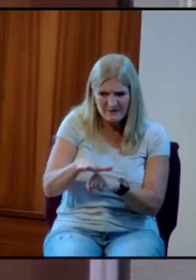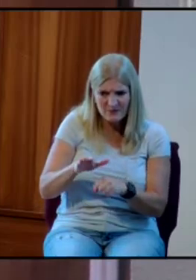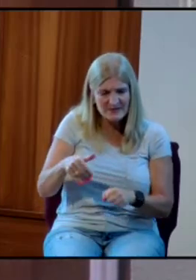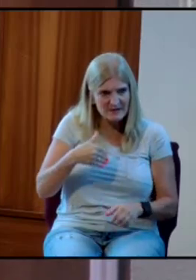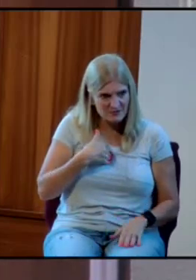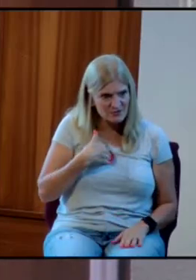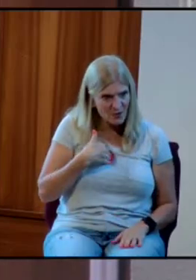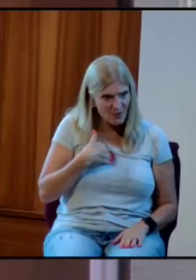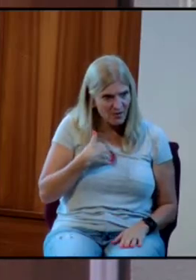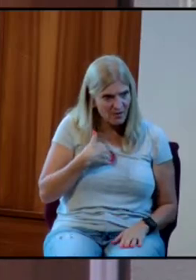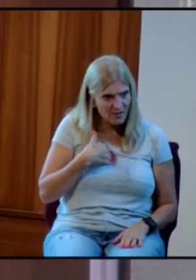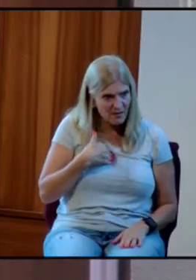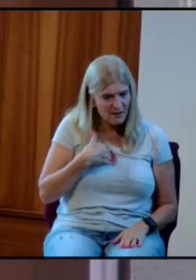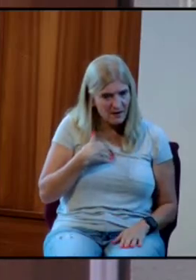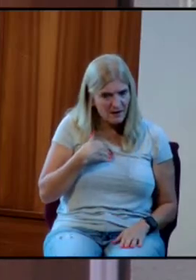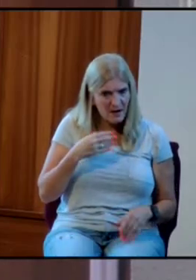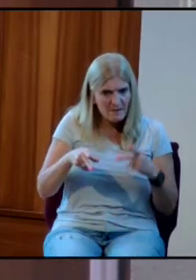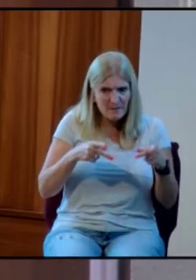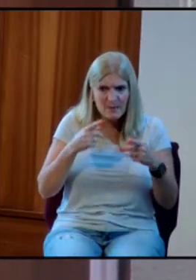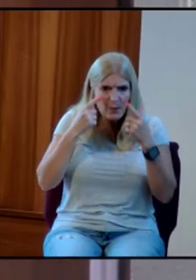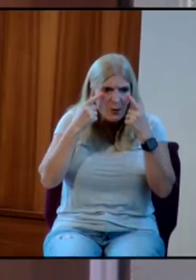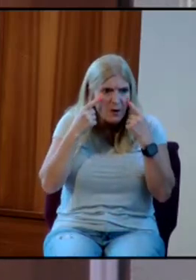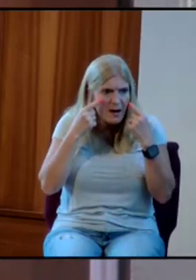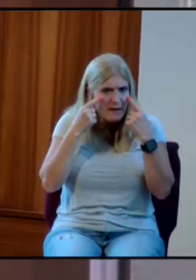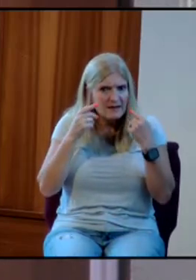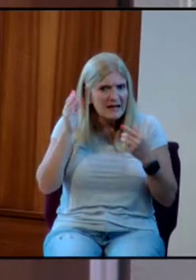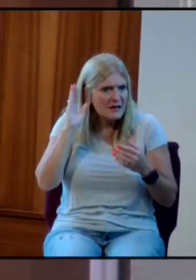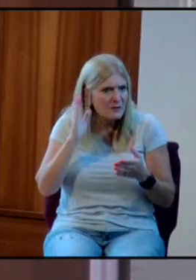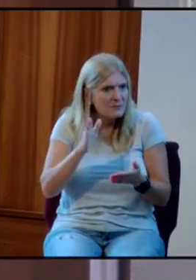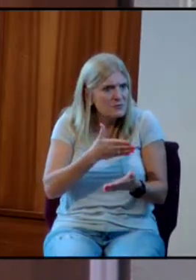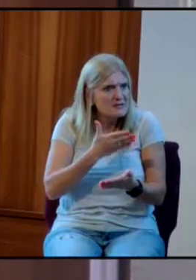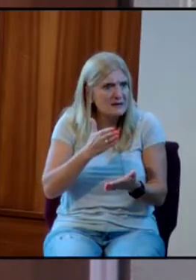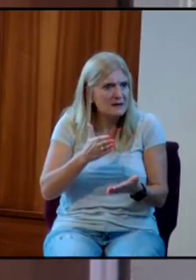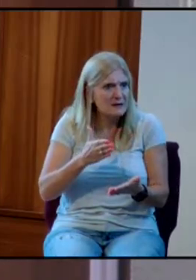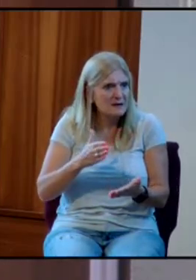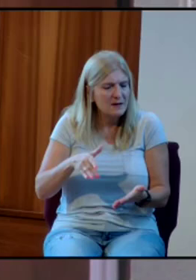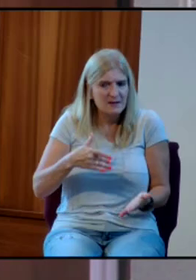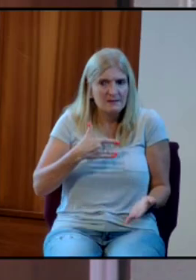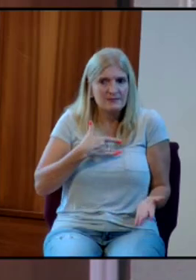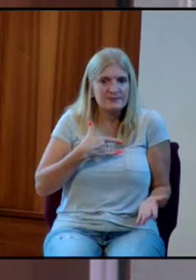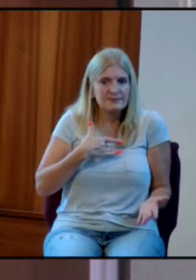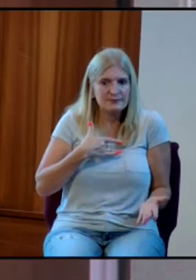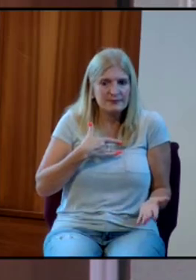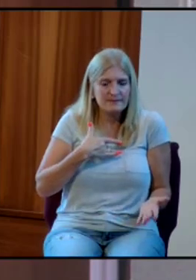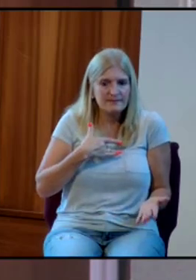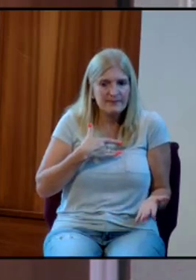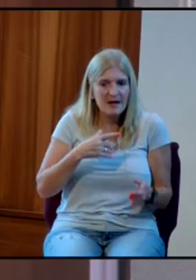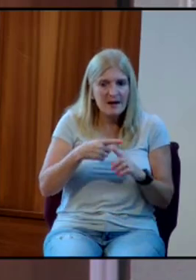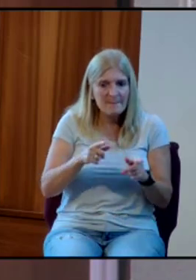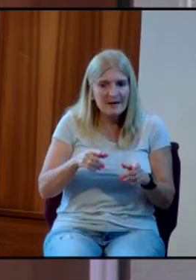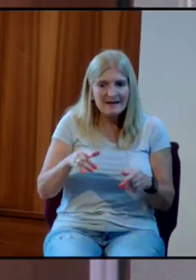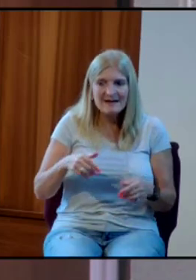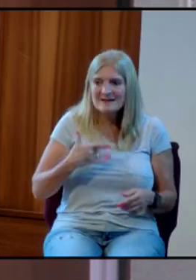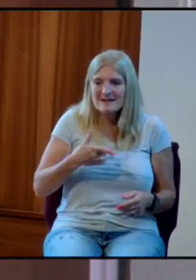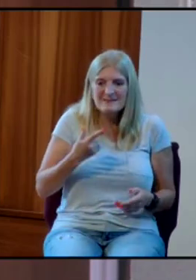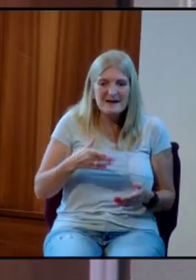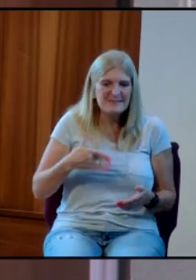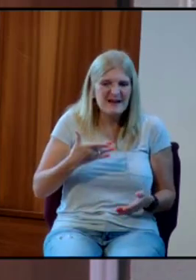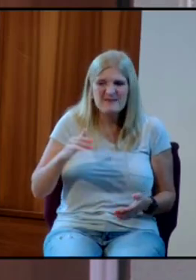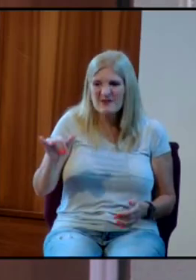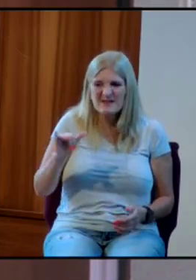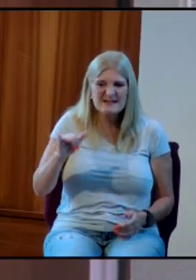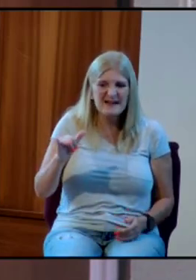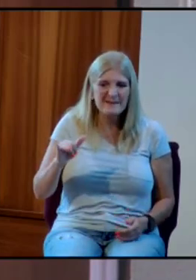Okay. But here's the truth too. I can sometimes get the same feeling listening to the Rolling Stones and a worship